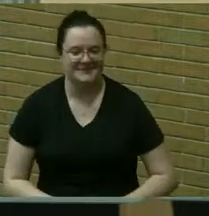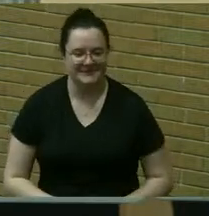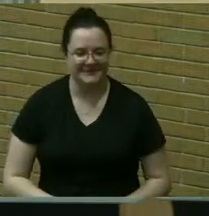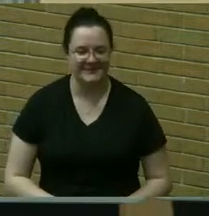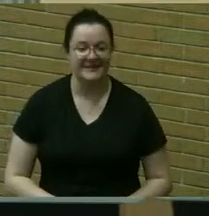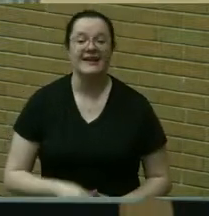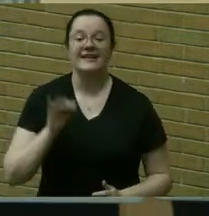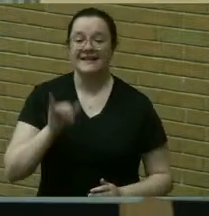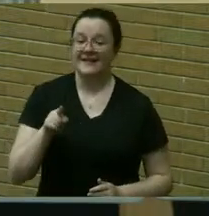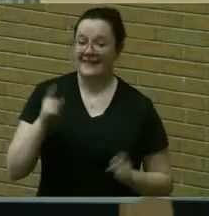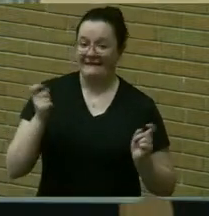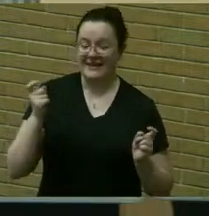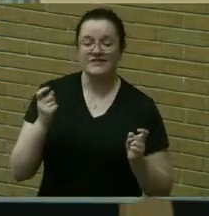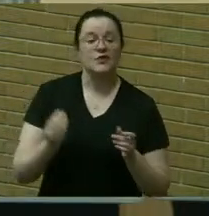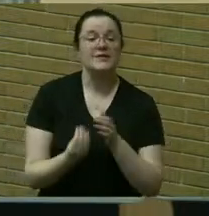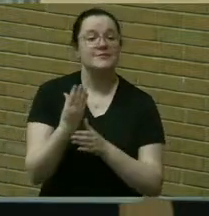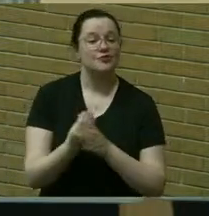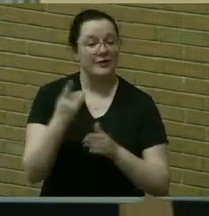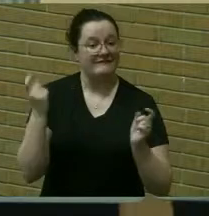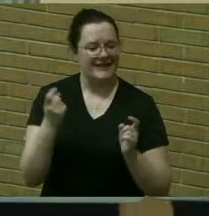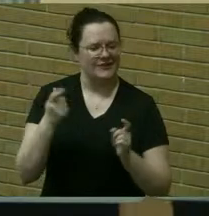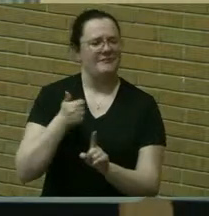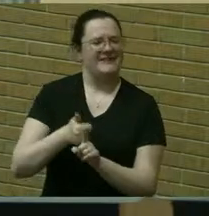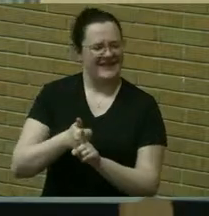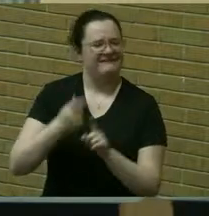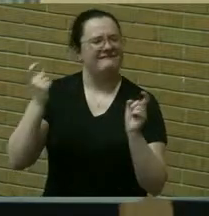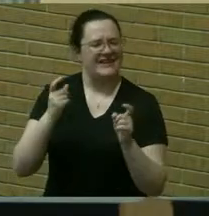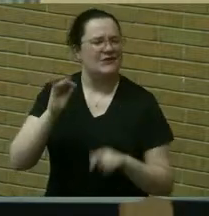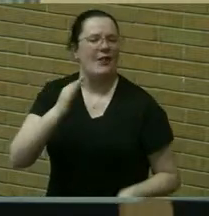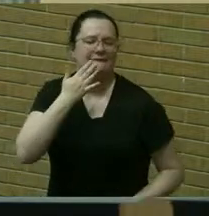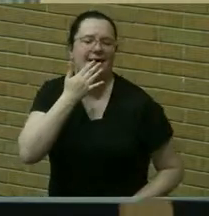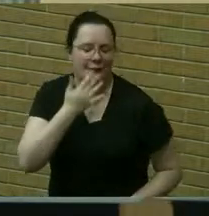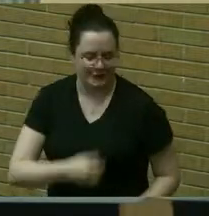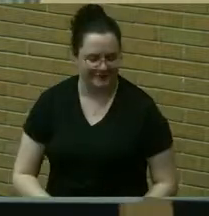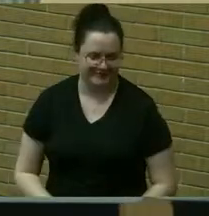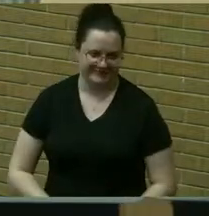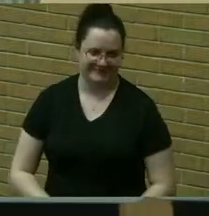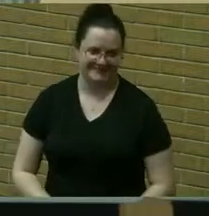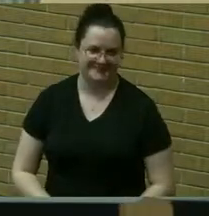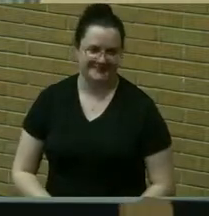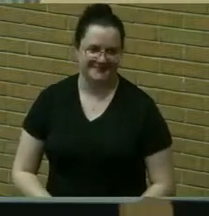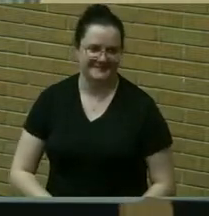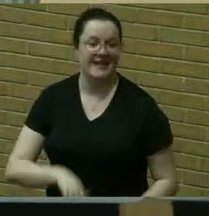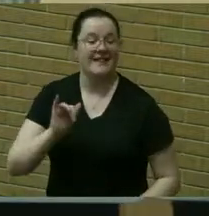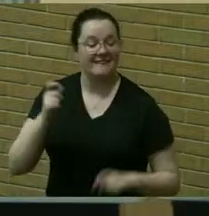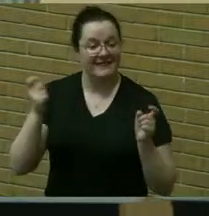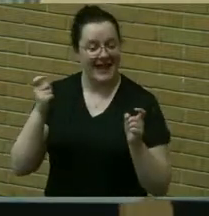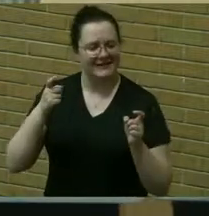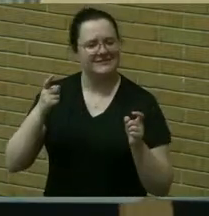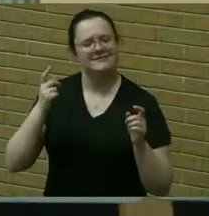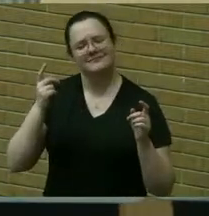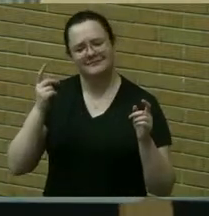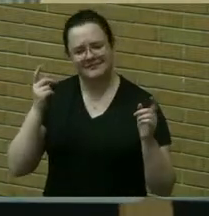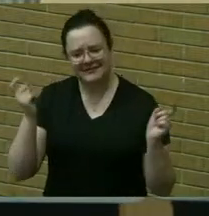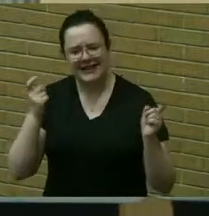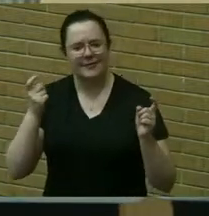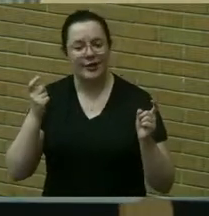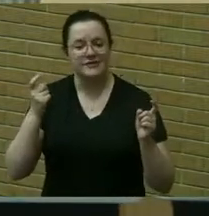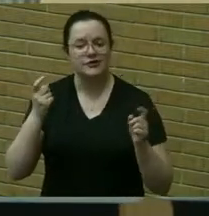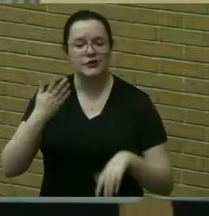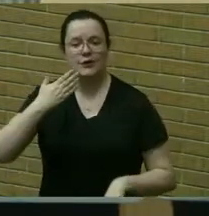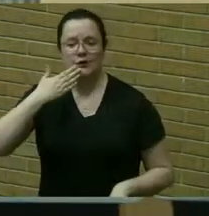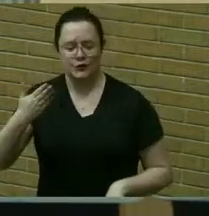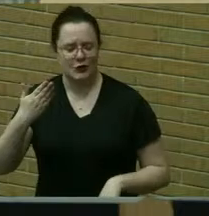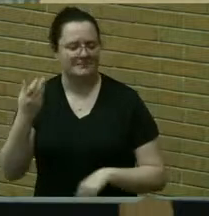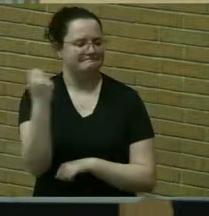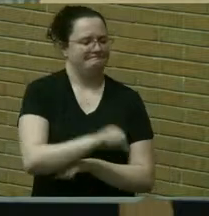a spring festival but it is the festival of color it is a celebration of the triumph of good and evil